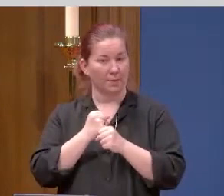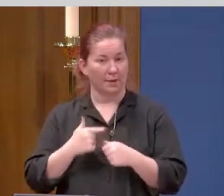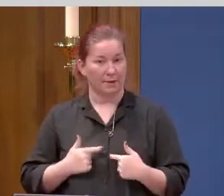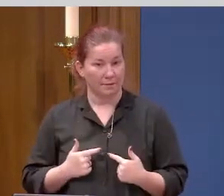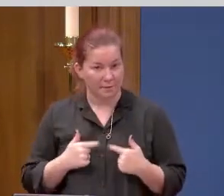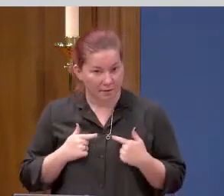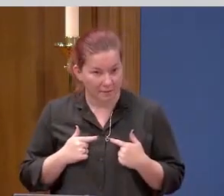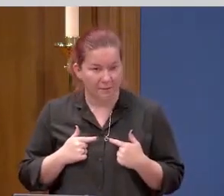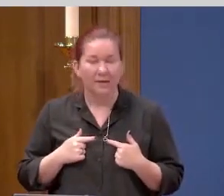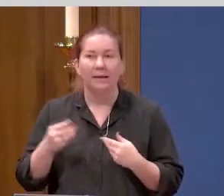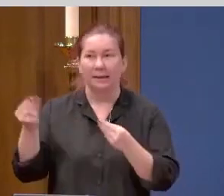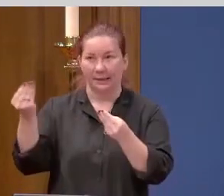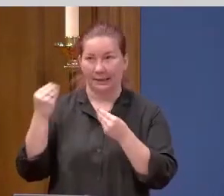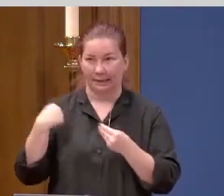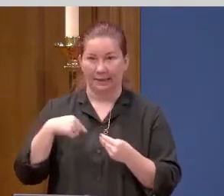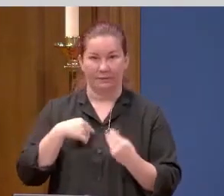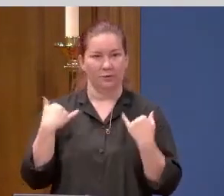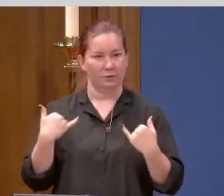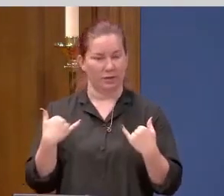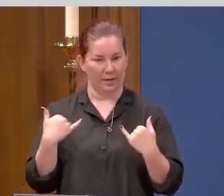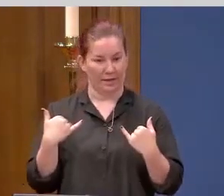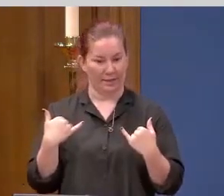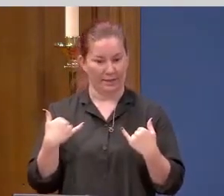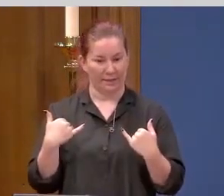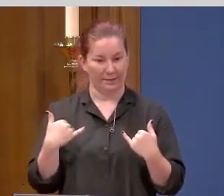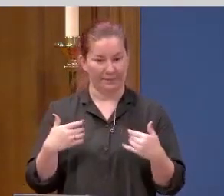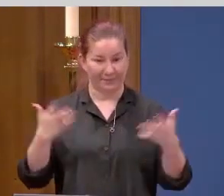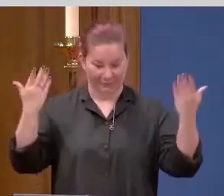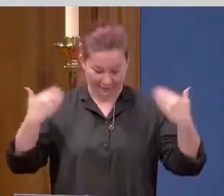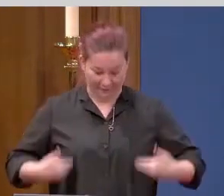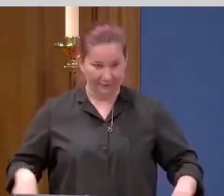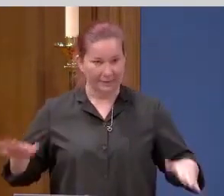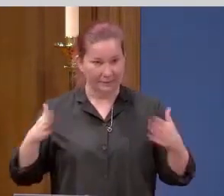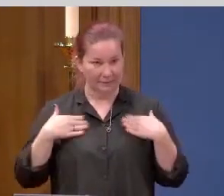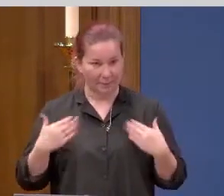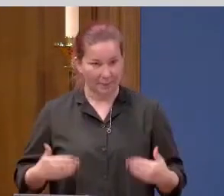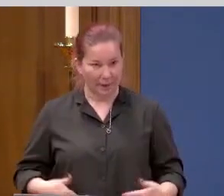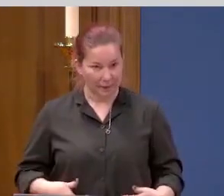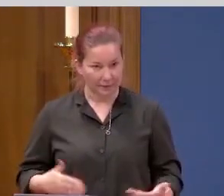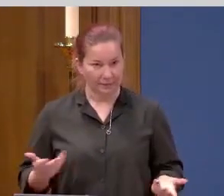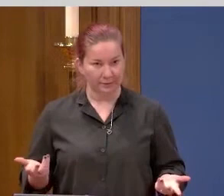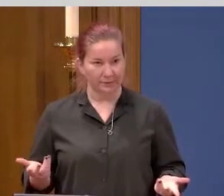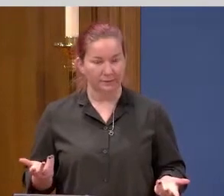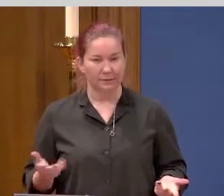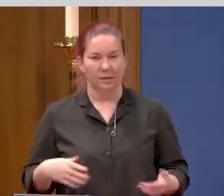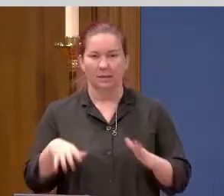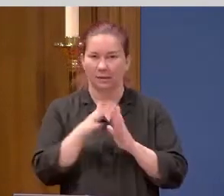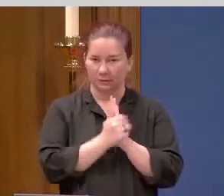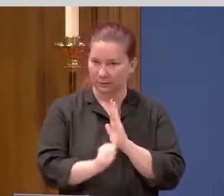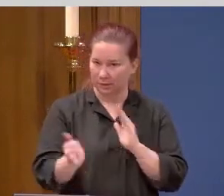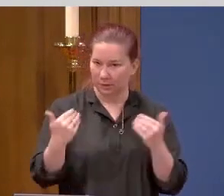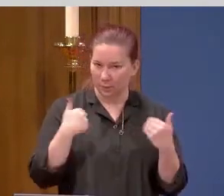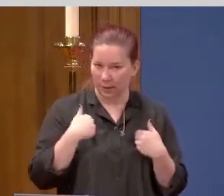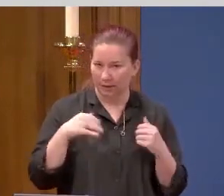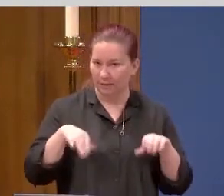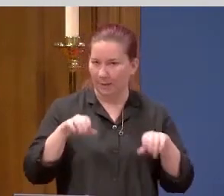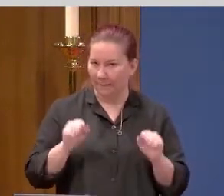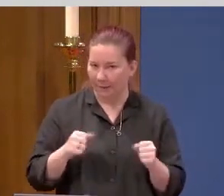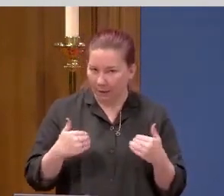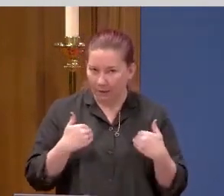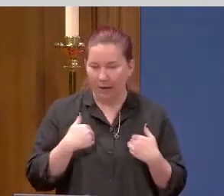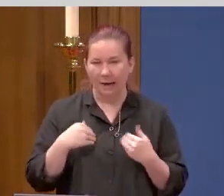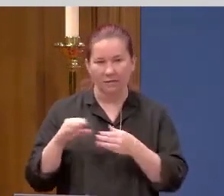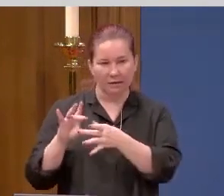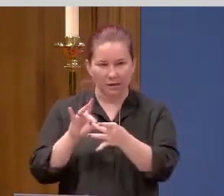Has given us this day. These bodies. The talents that we have. The abilities we have. The